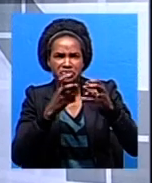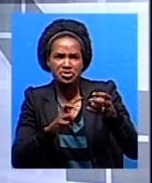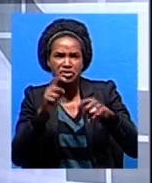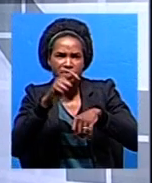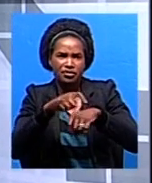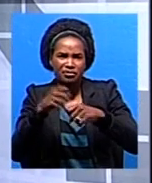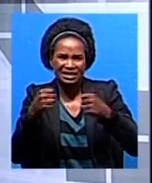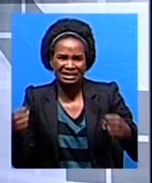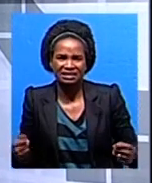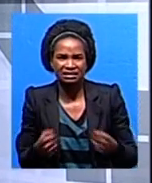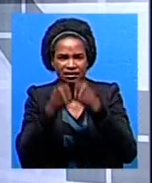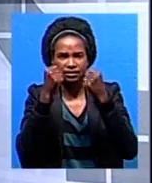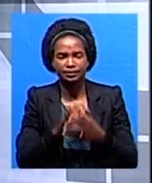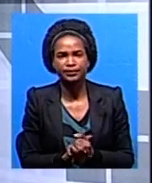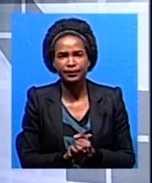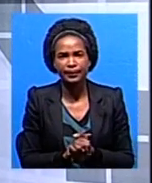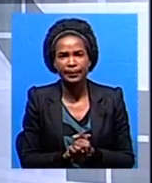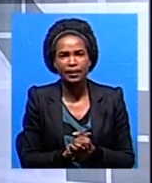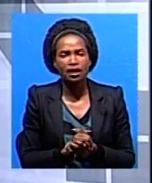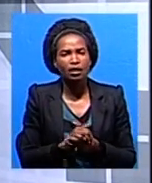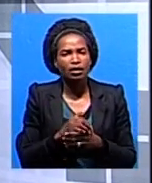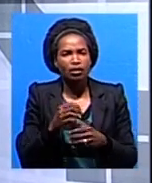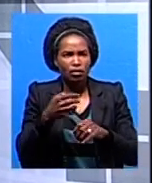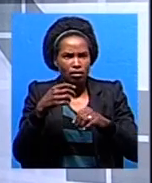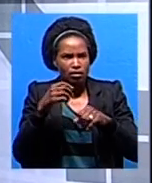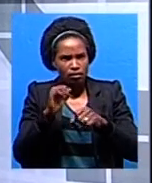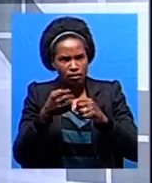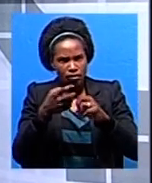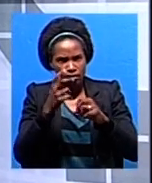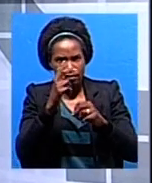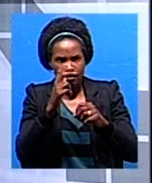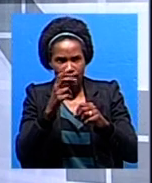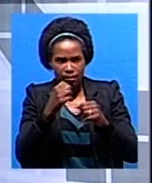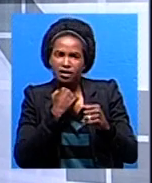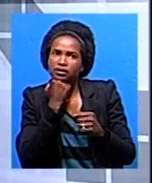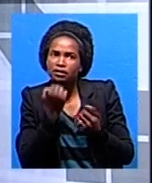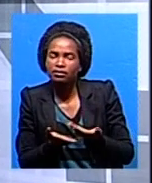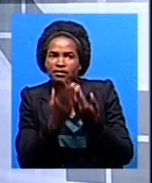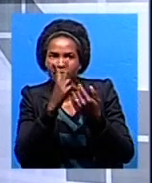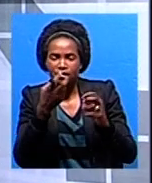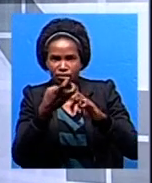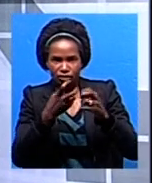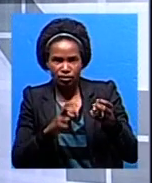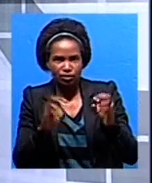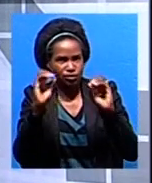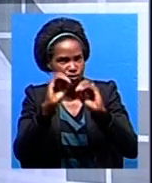general public. The hospital is said to be lacking proper rehabilitation equipment, hence the MVA's fund's donation.